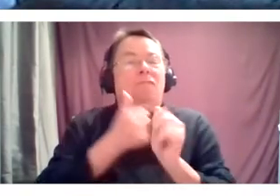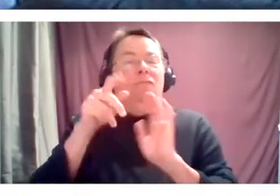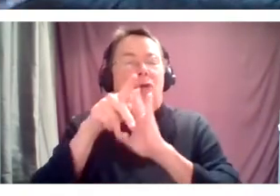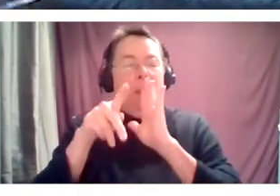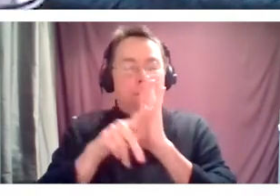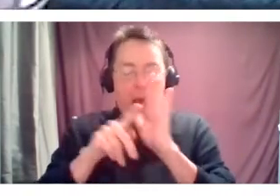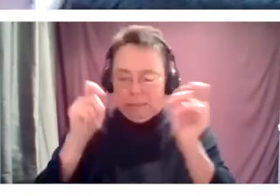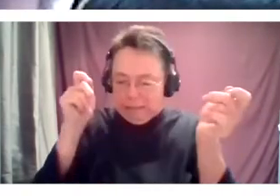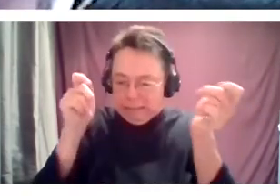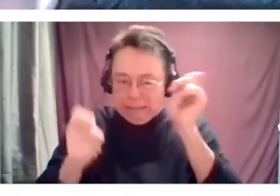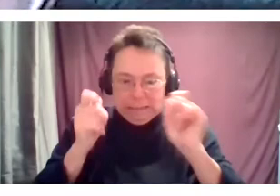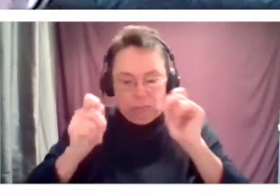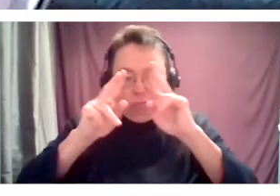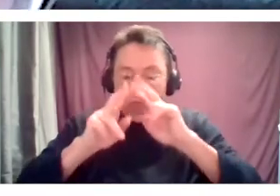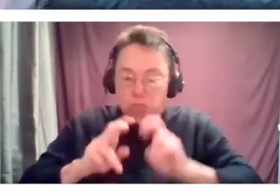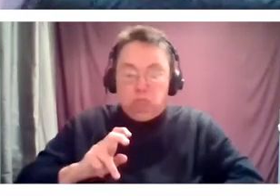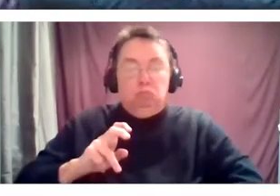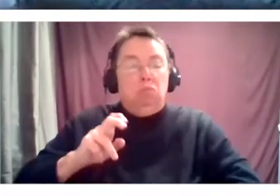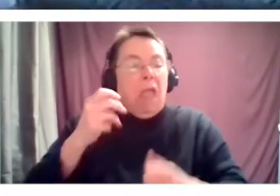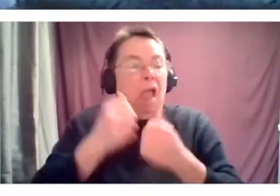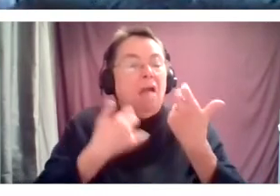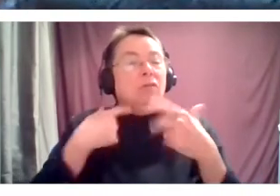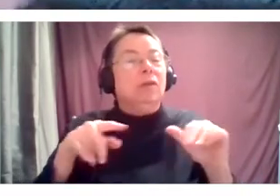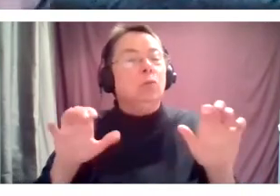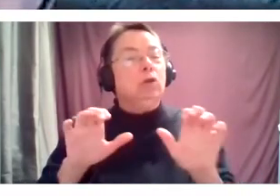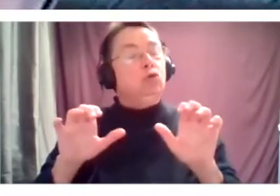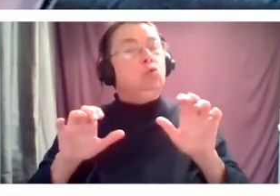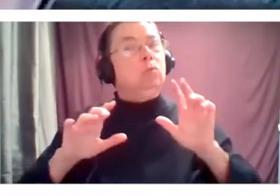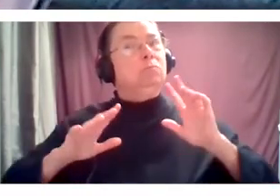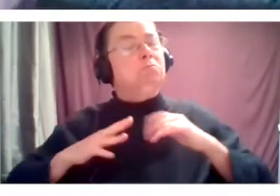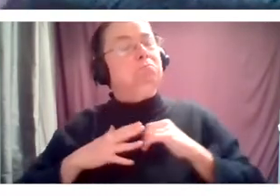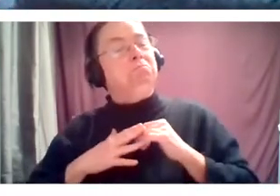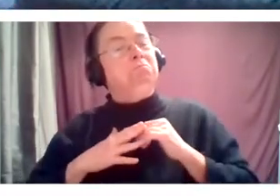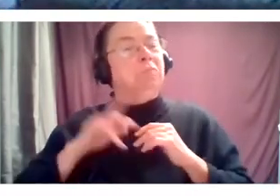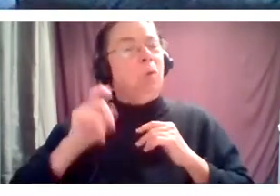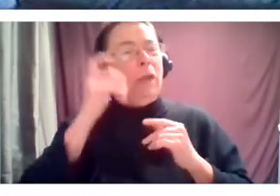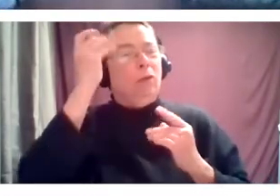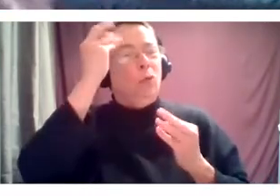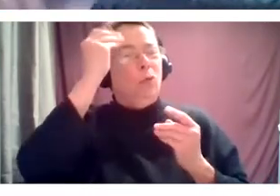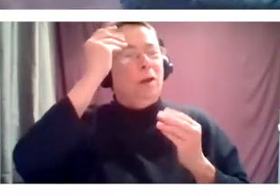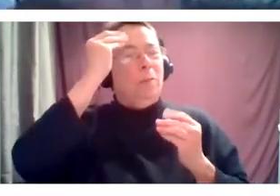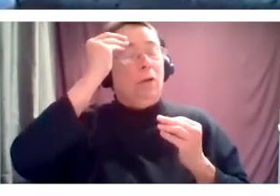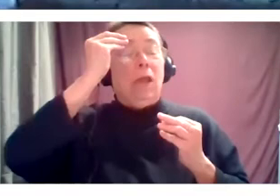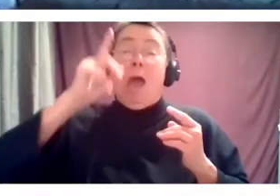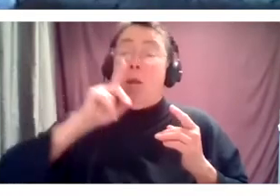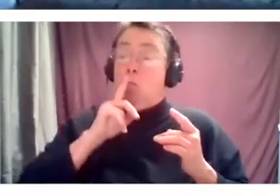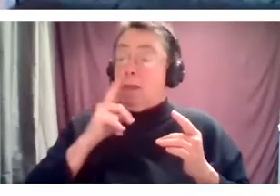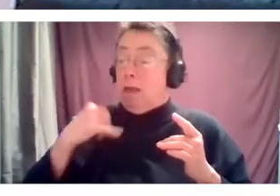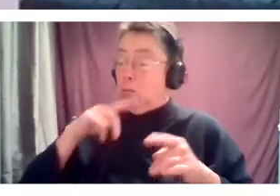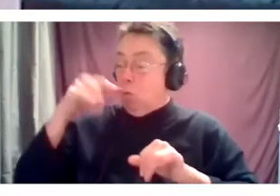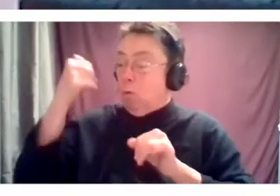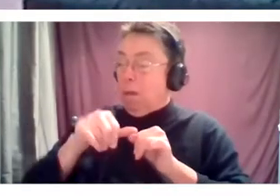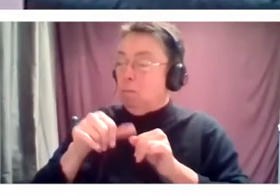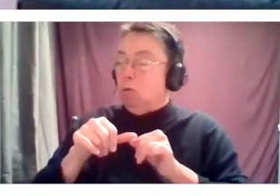and practice that we have. And I think one of the big takeaways is for us to be able to think about what can we do